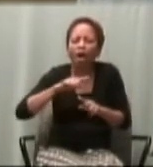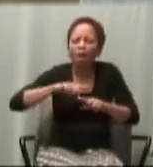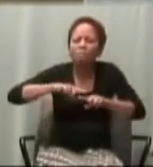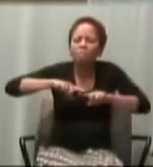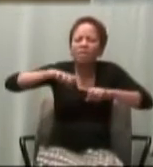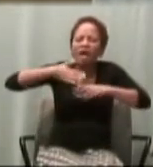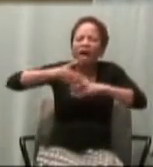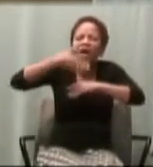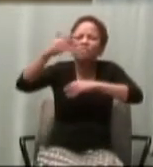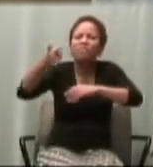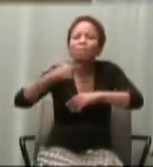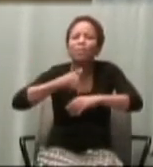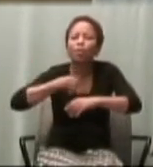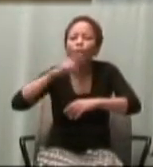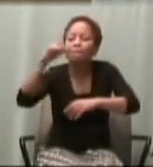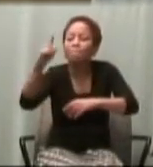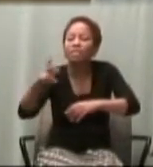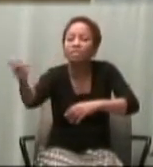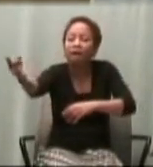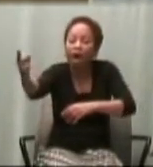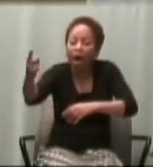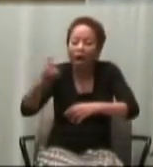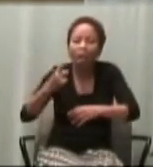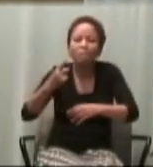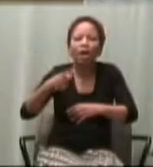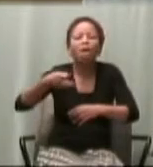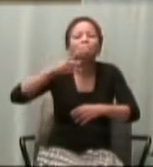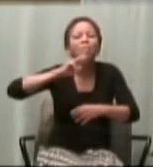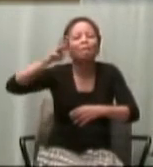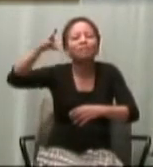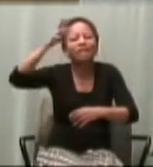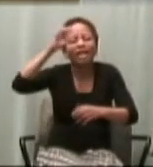baptize you with the Holy Spirit.